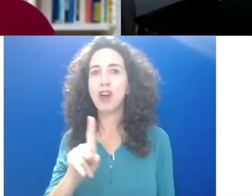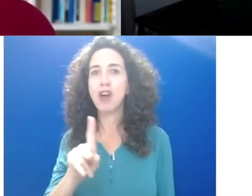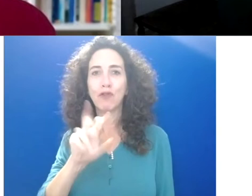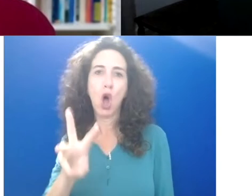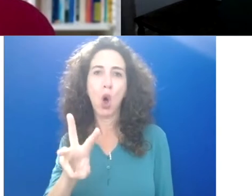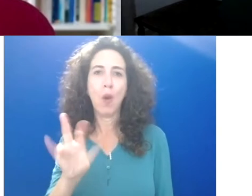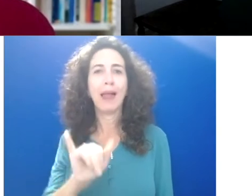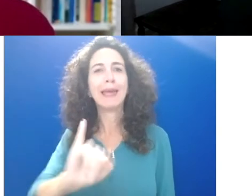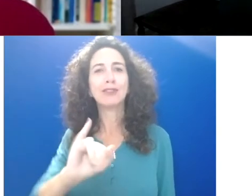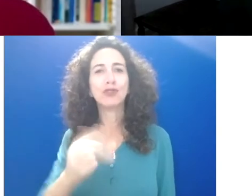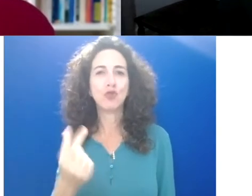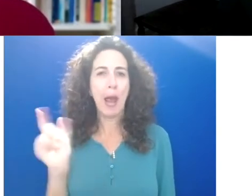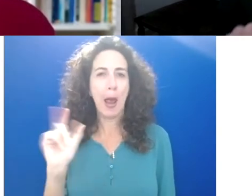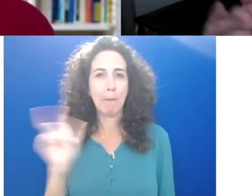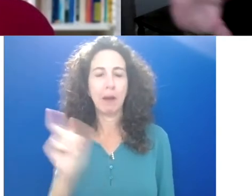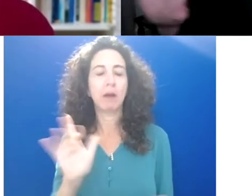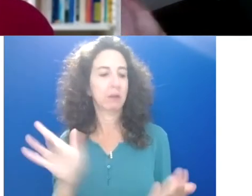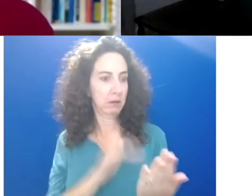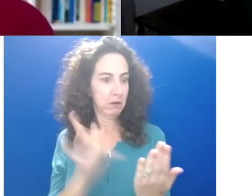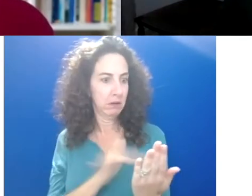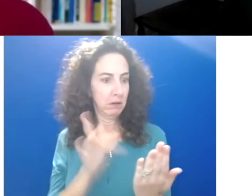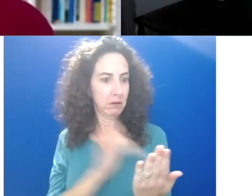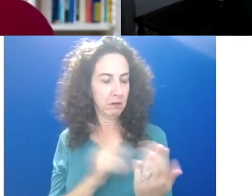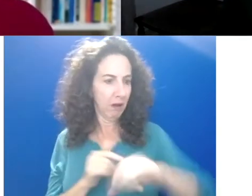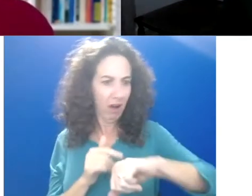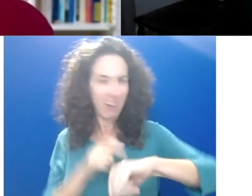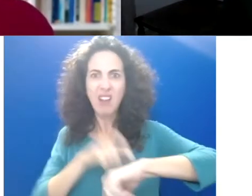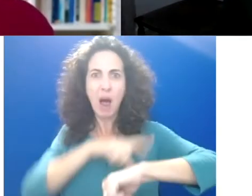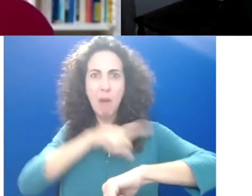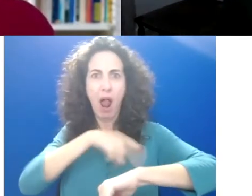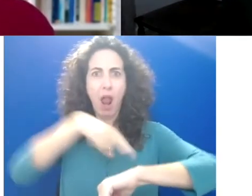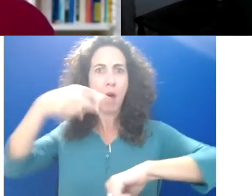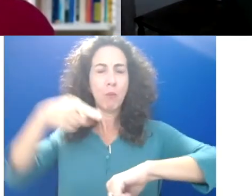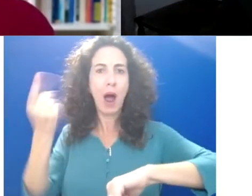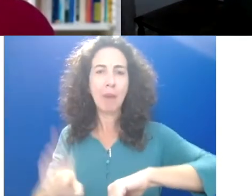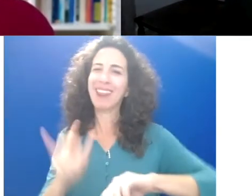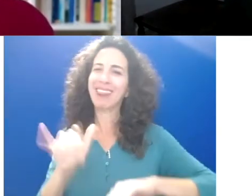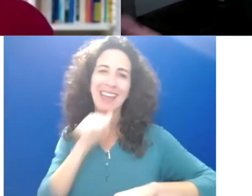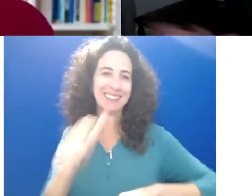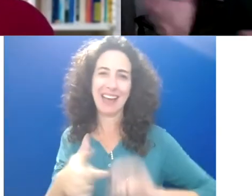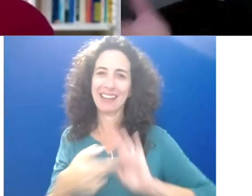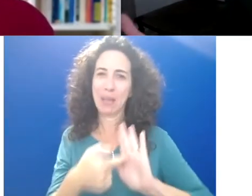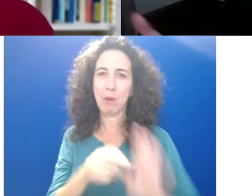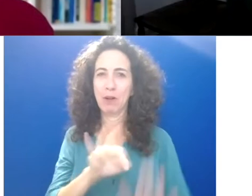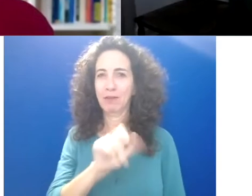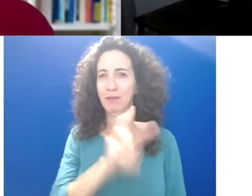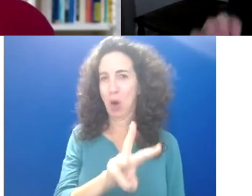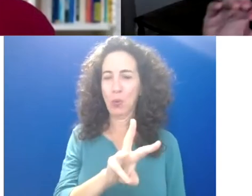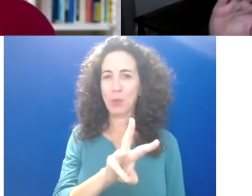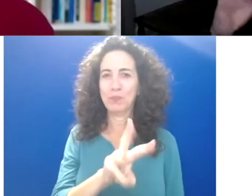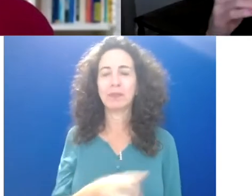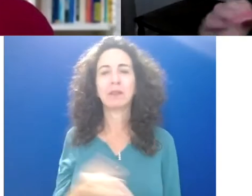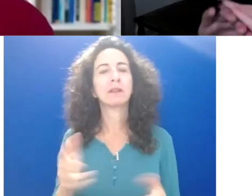flying, but you're not active and engaged. So I think all three of those states are very beneficial on their own. In fact, there's plenty of research proving that.